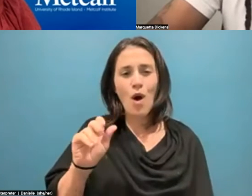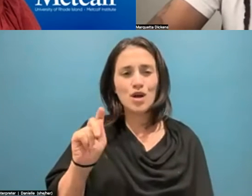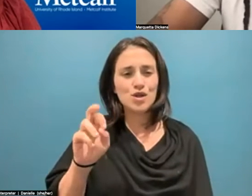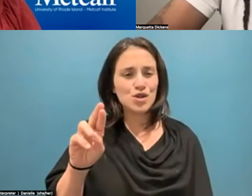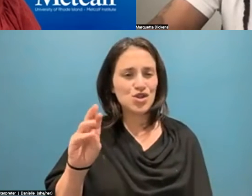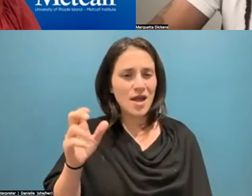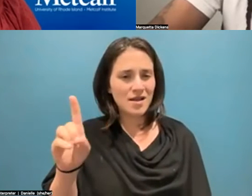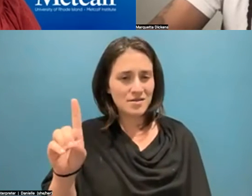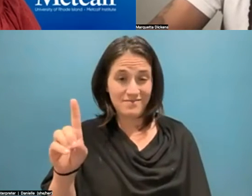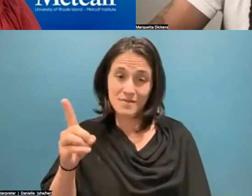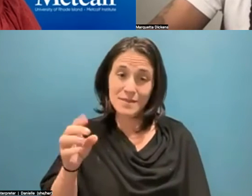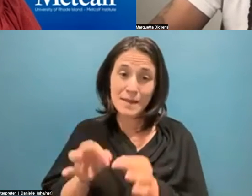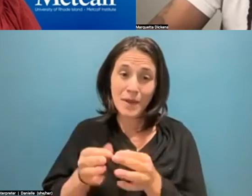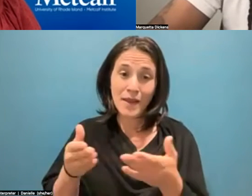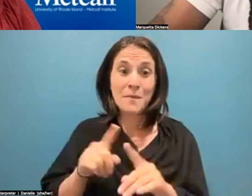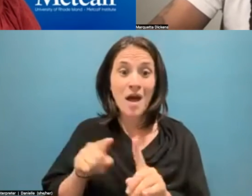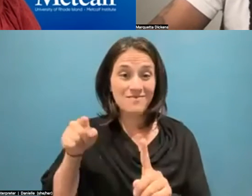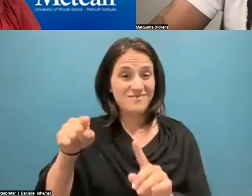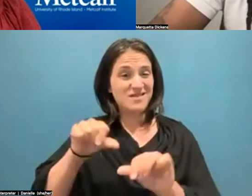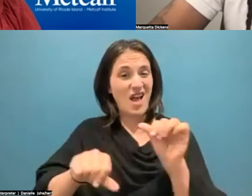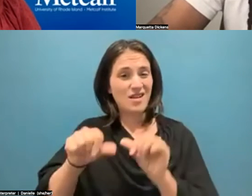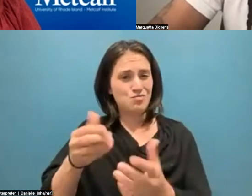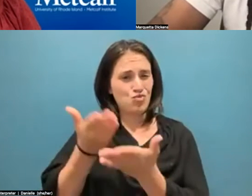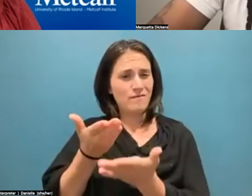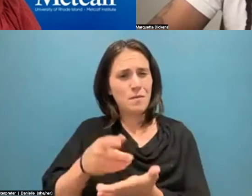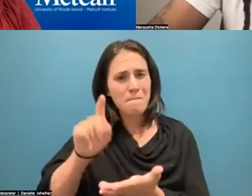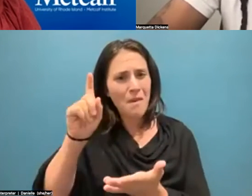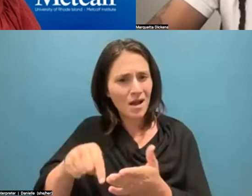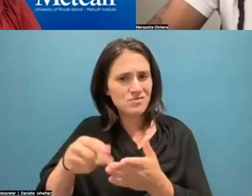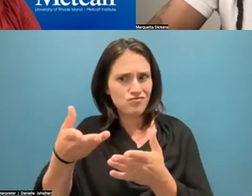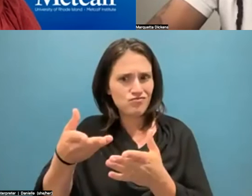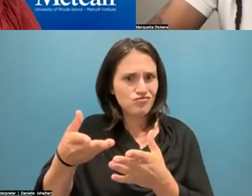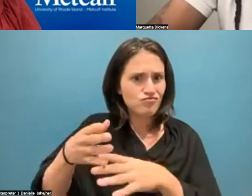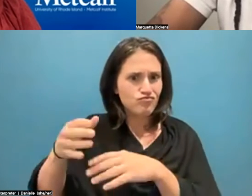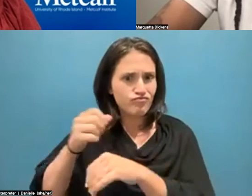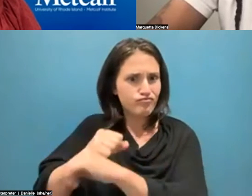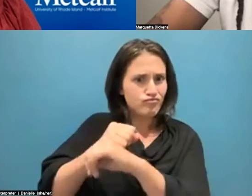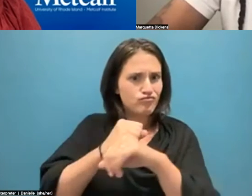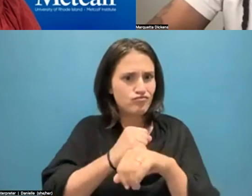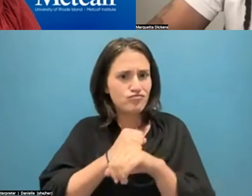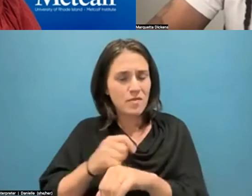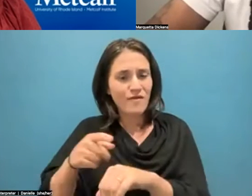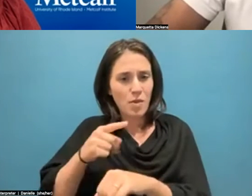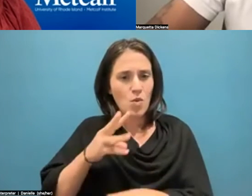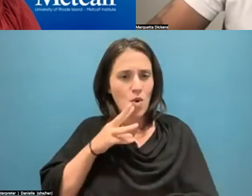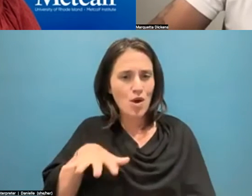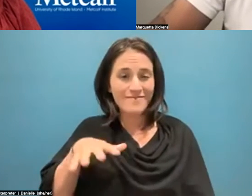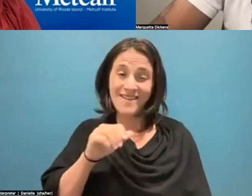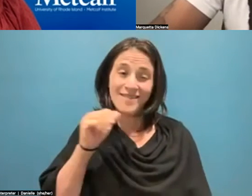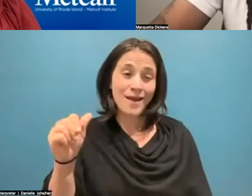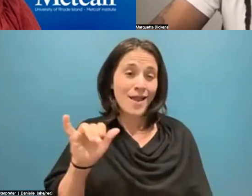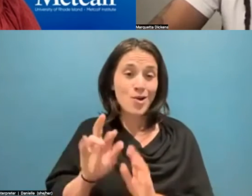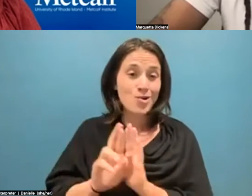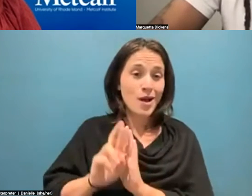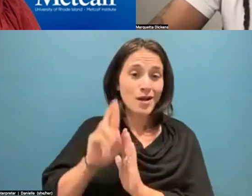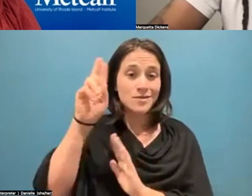science says you have to do these things to keep the water out. So, it's not necessarily rocket science. It's